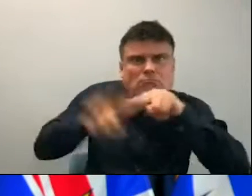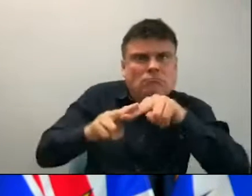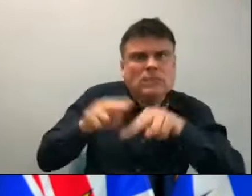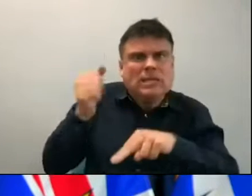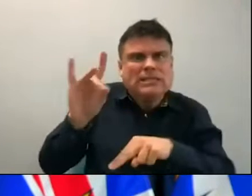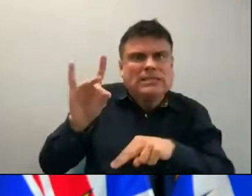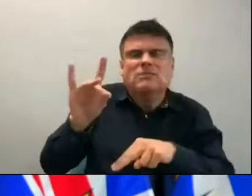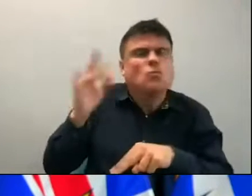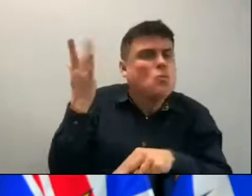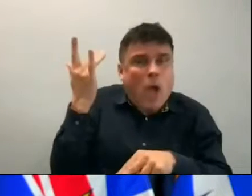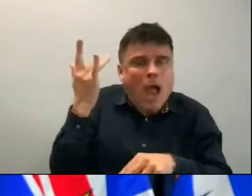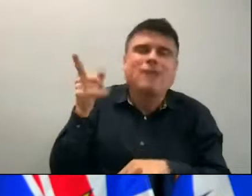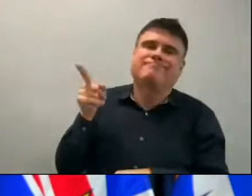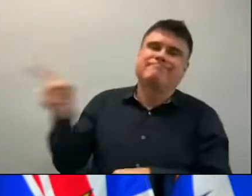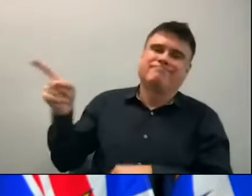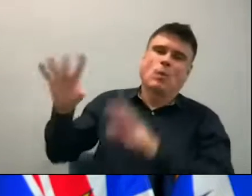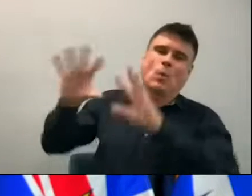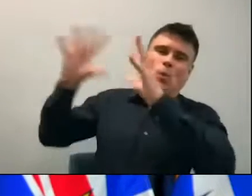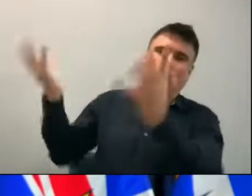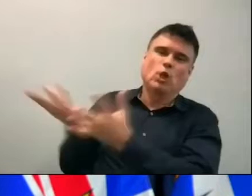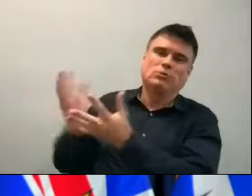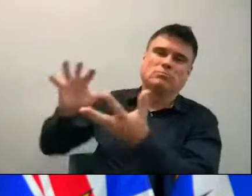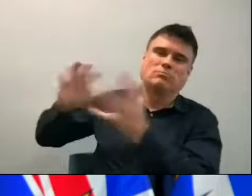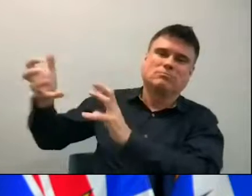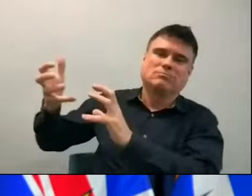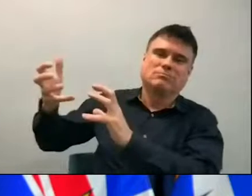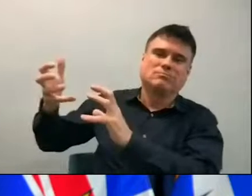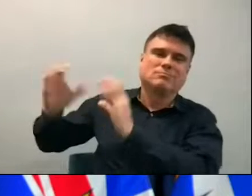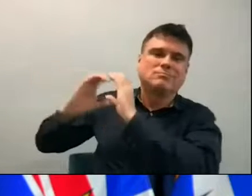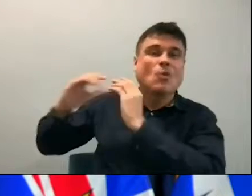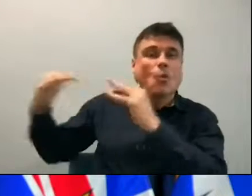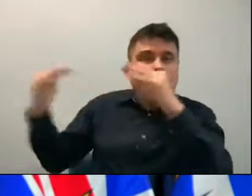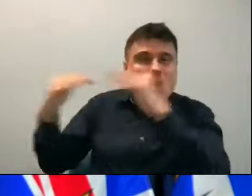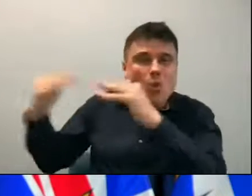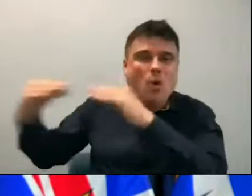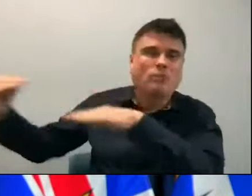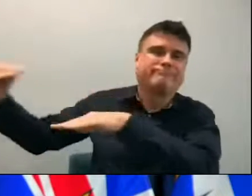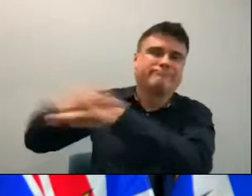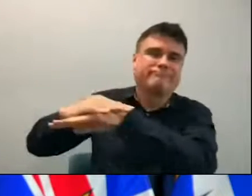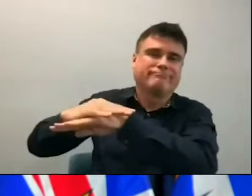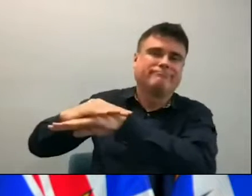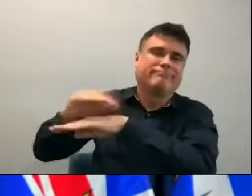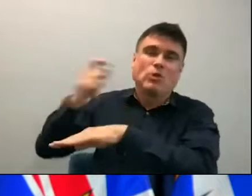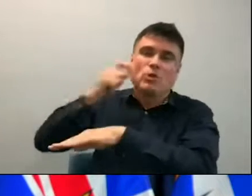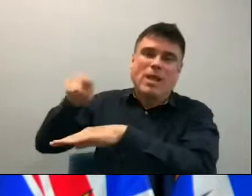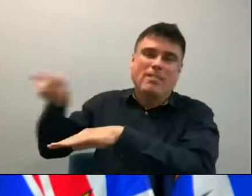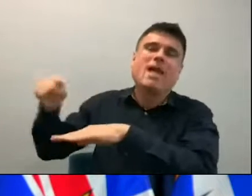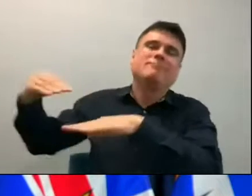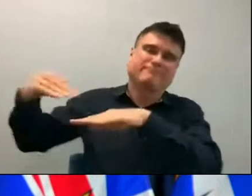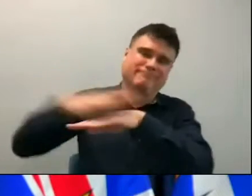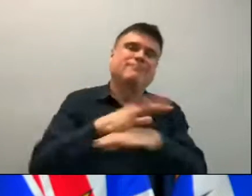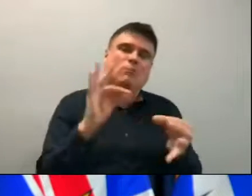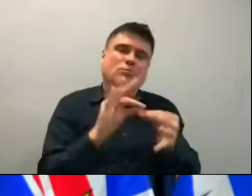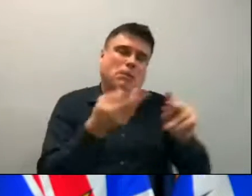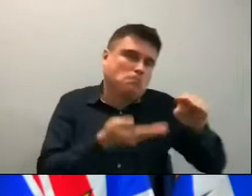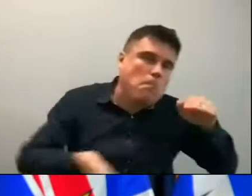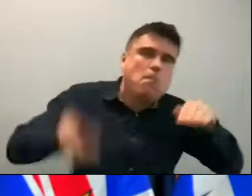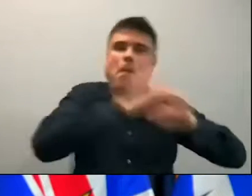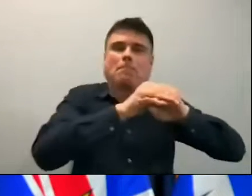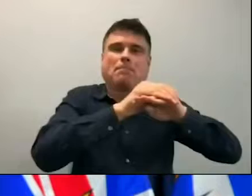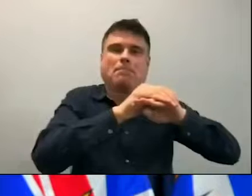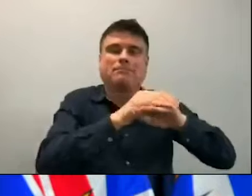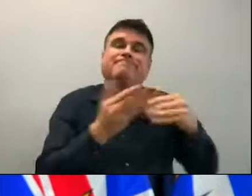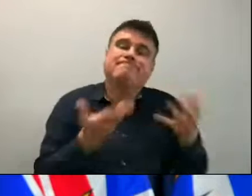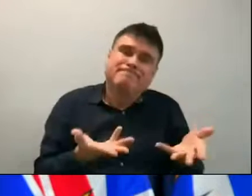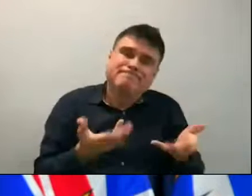instability and of course the events unfolding in Ukraine today. Having energy experts make those comments through